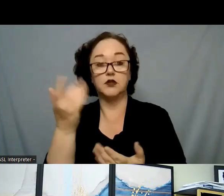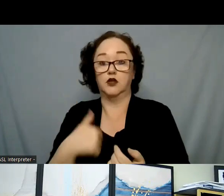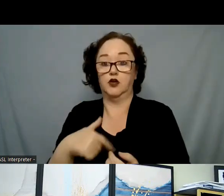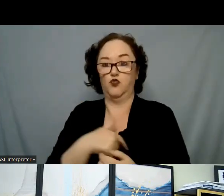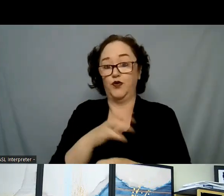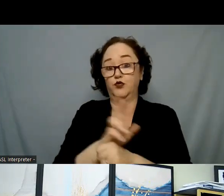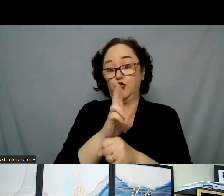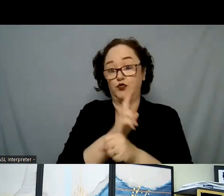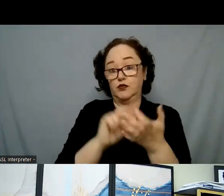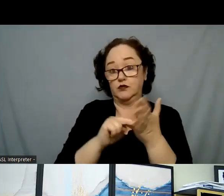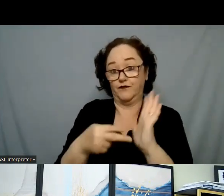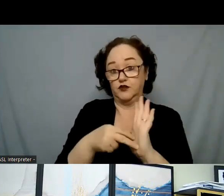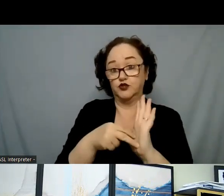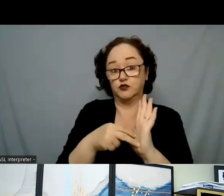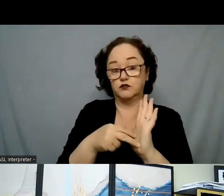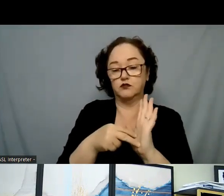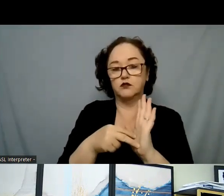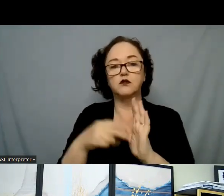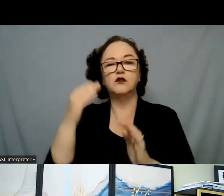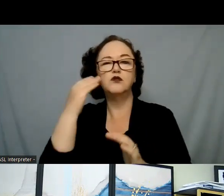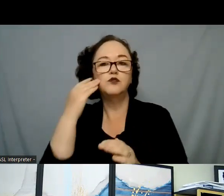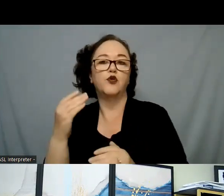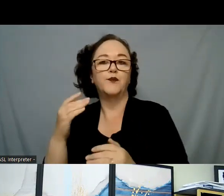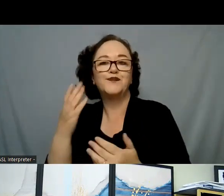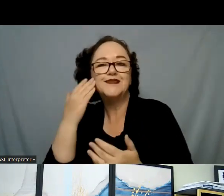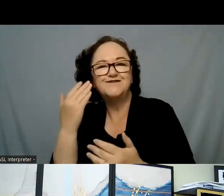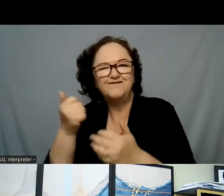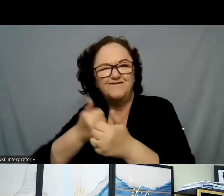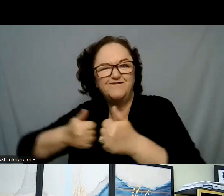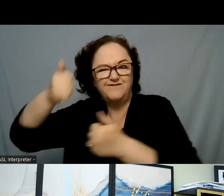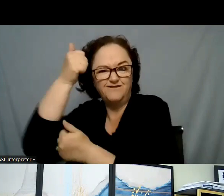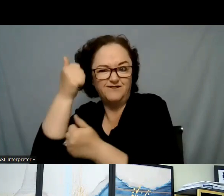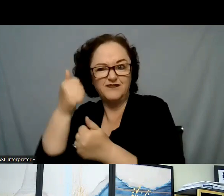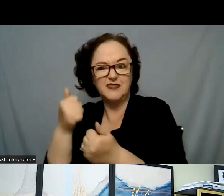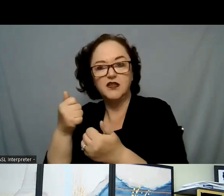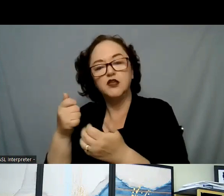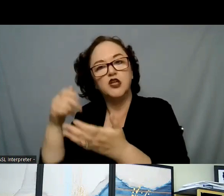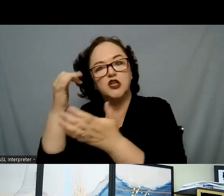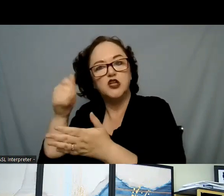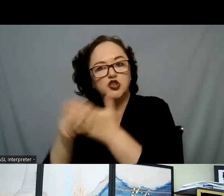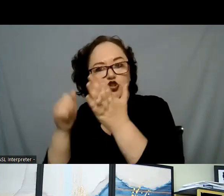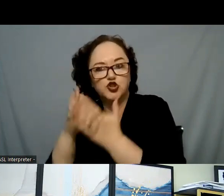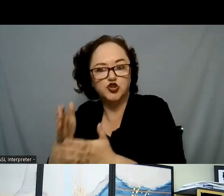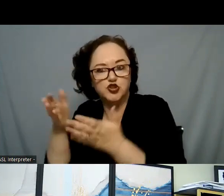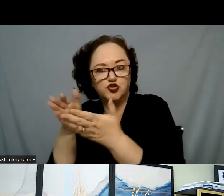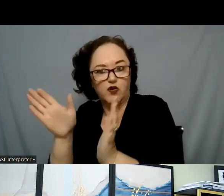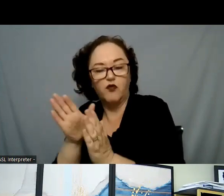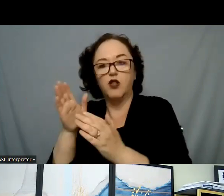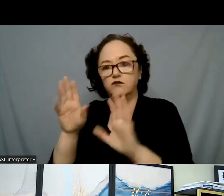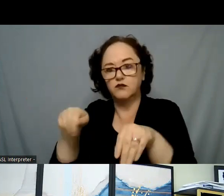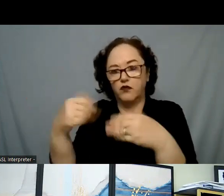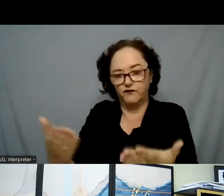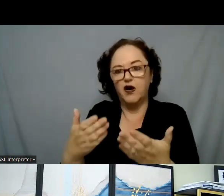provided by the Office of the Surgeon General. With that being said, as clinicians, providers, pastors,